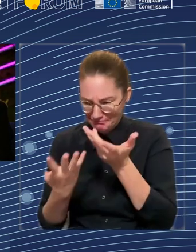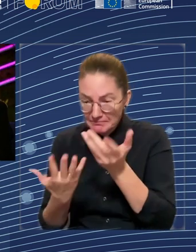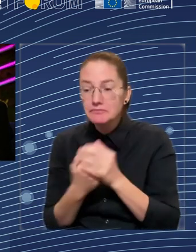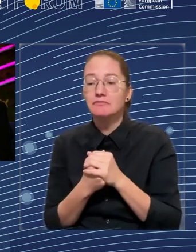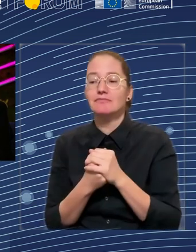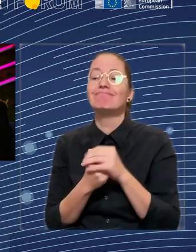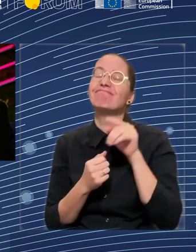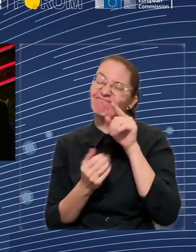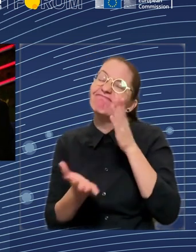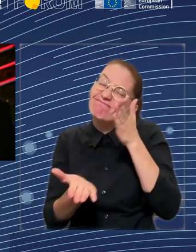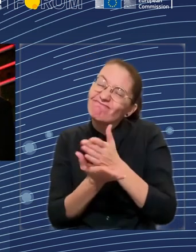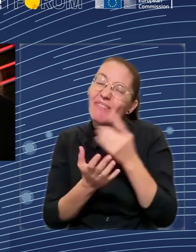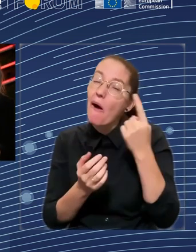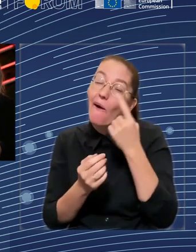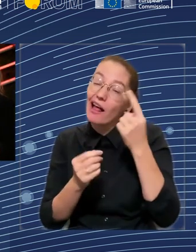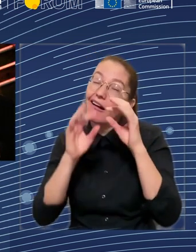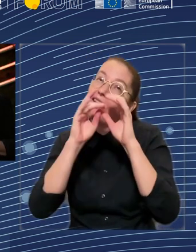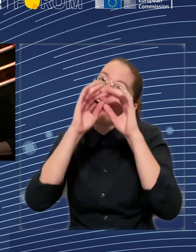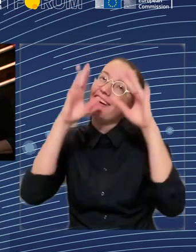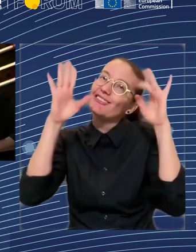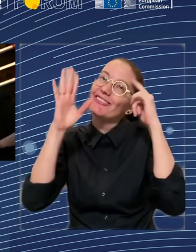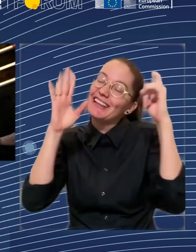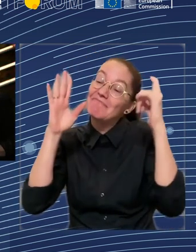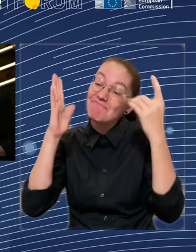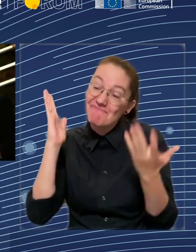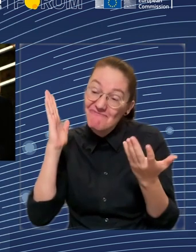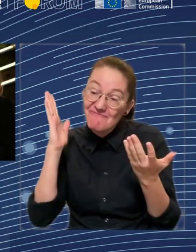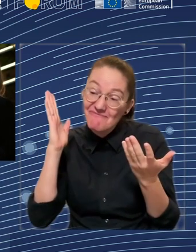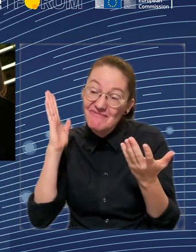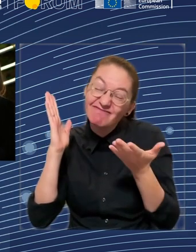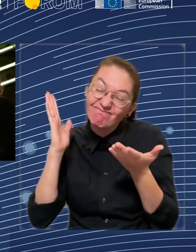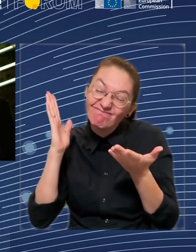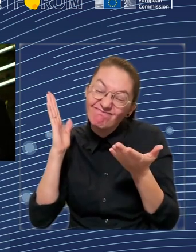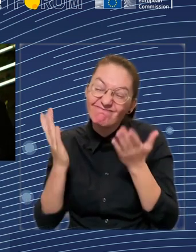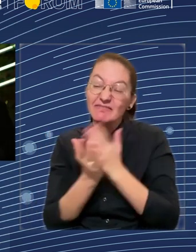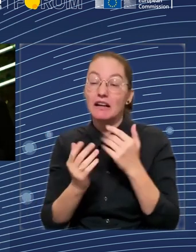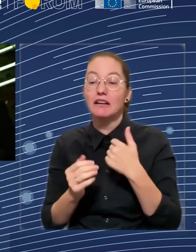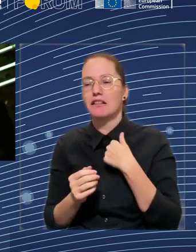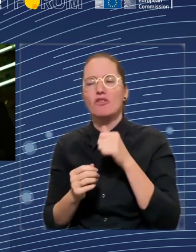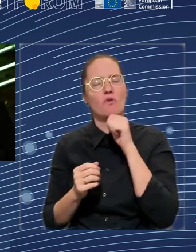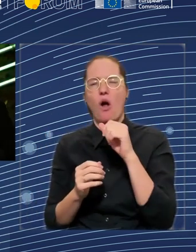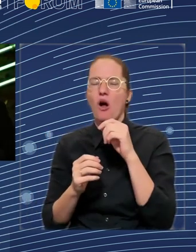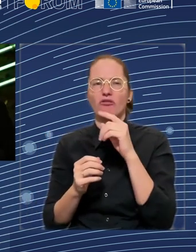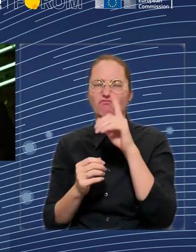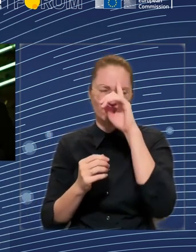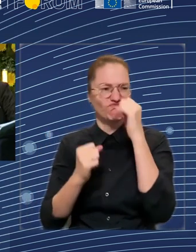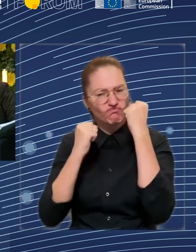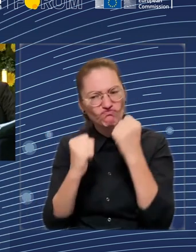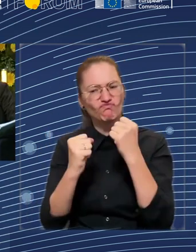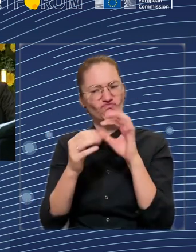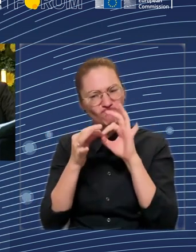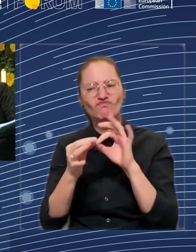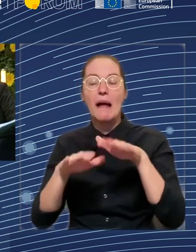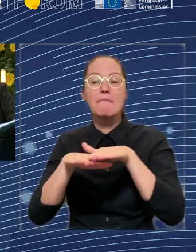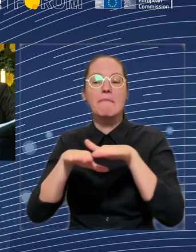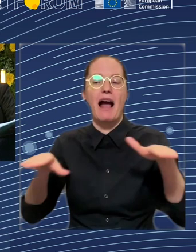in countries where we don't